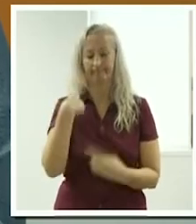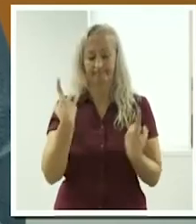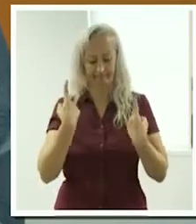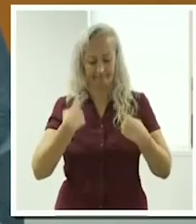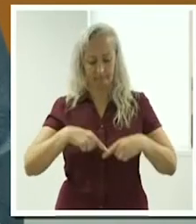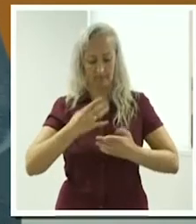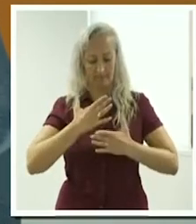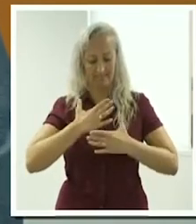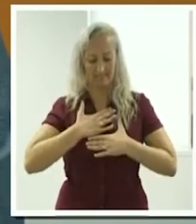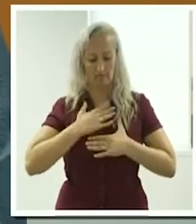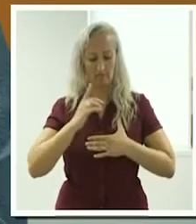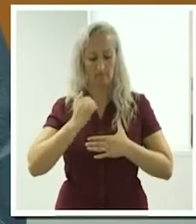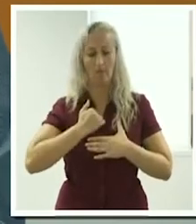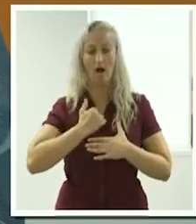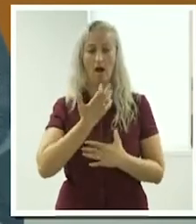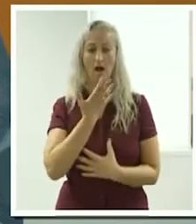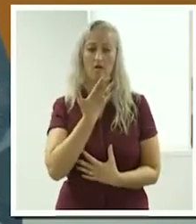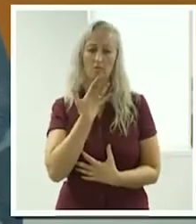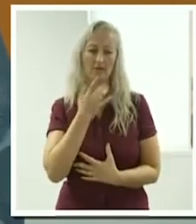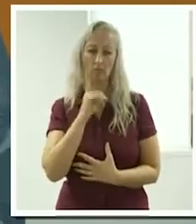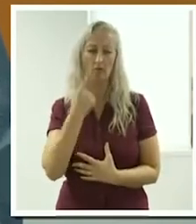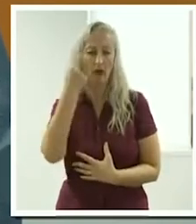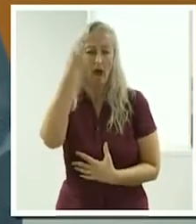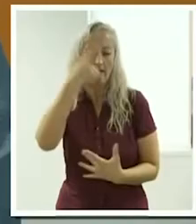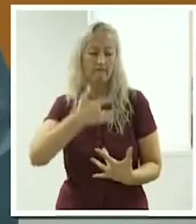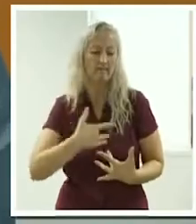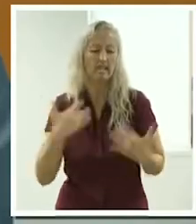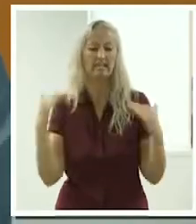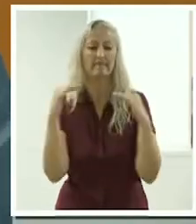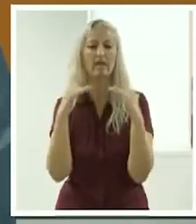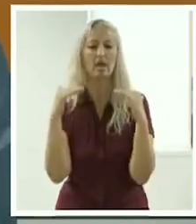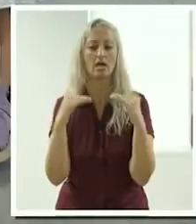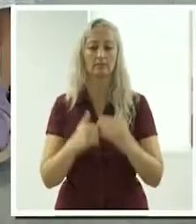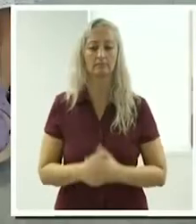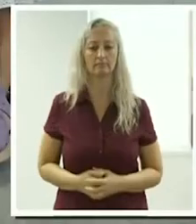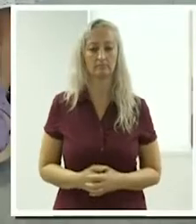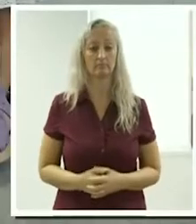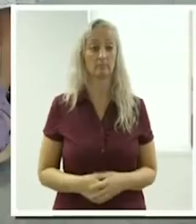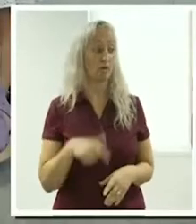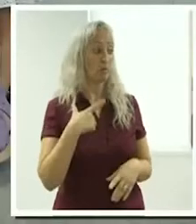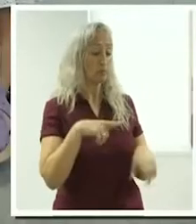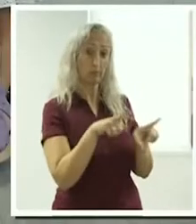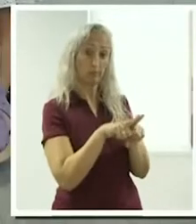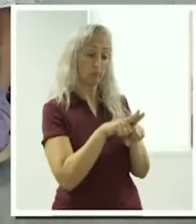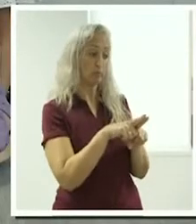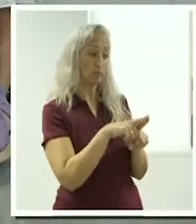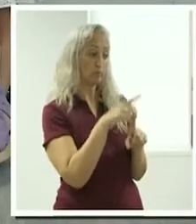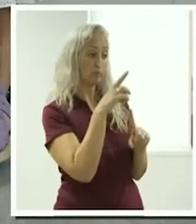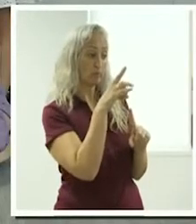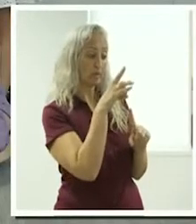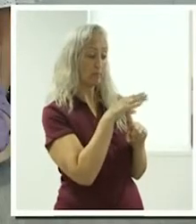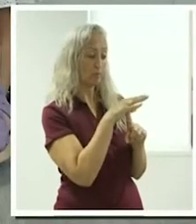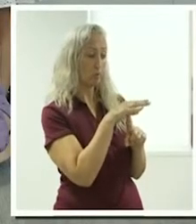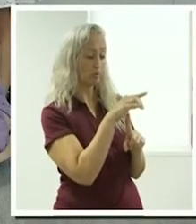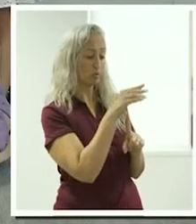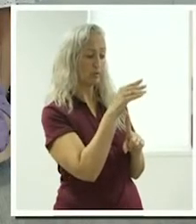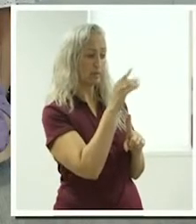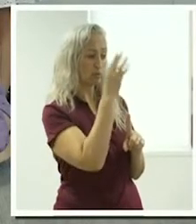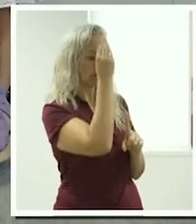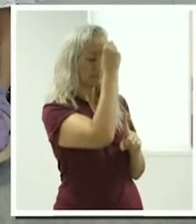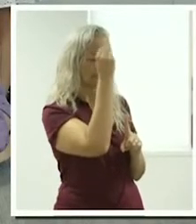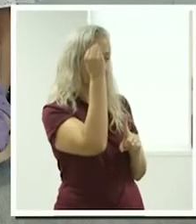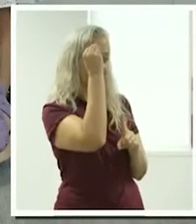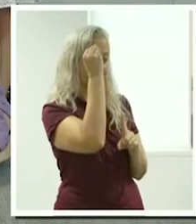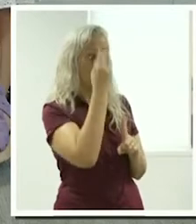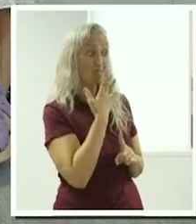a rate from that as to what is fair for the clients. it's also important, isn't it, to take into account the costs